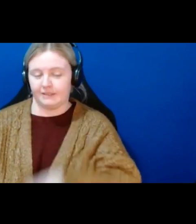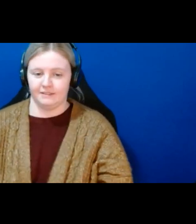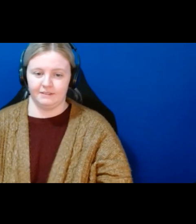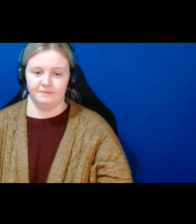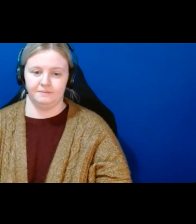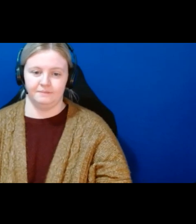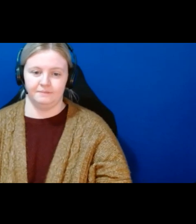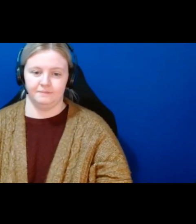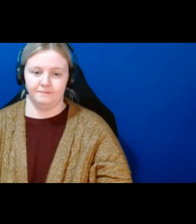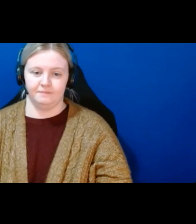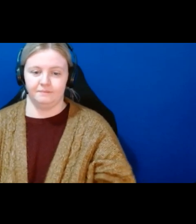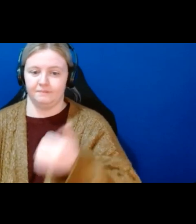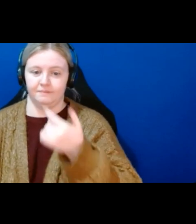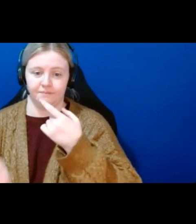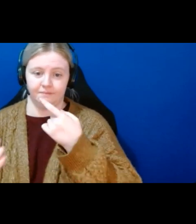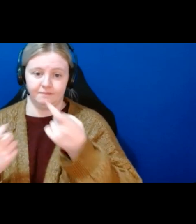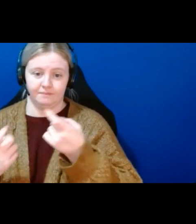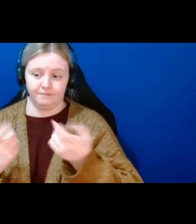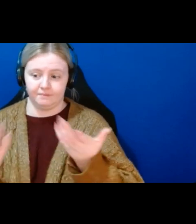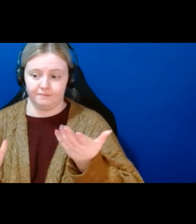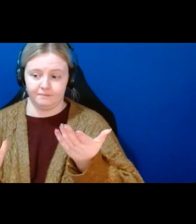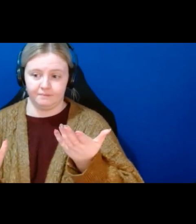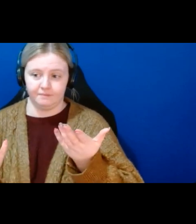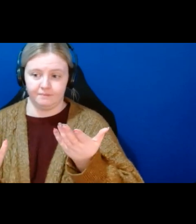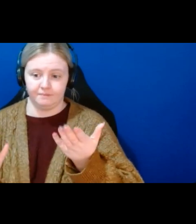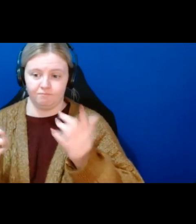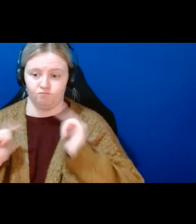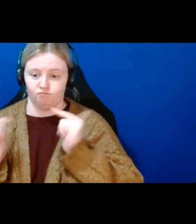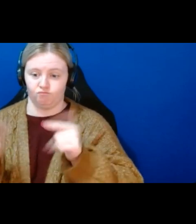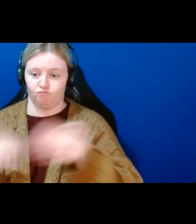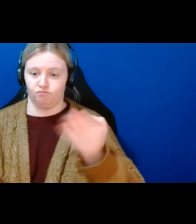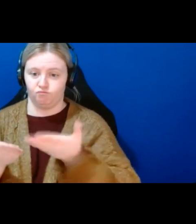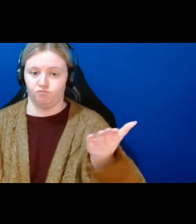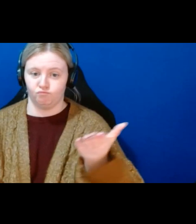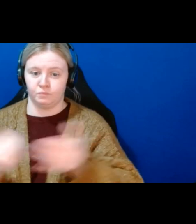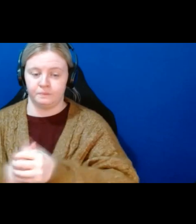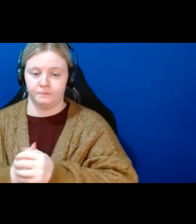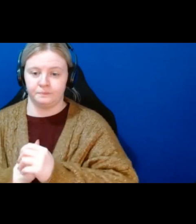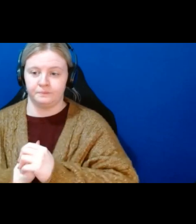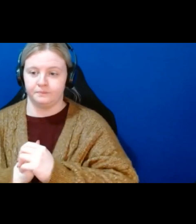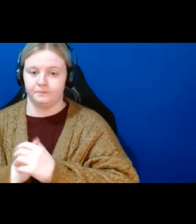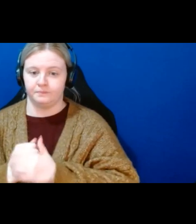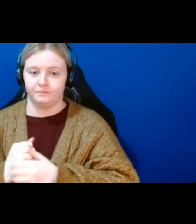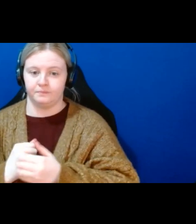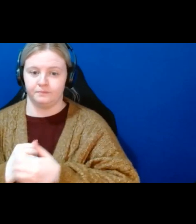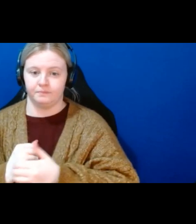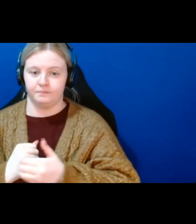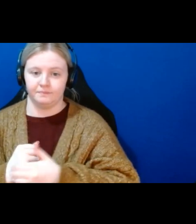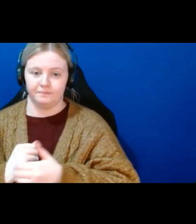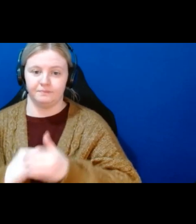any other any questions I'm going to open it up to our audience if not I will read another question that we had during registration